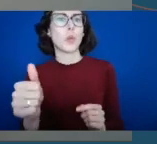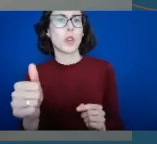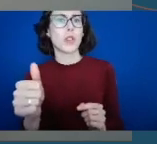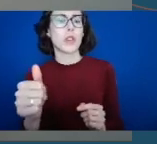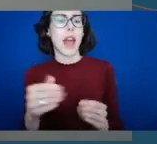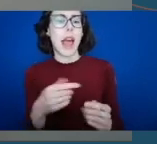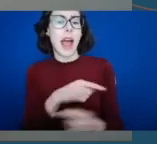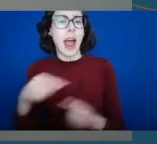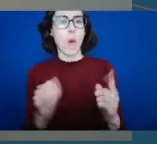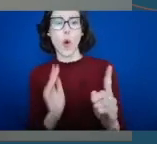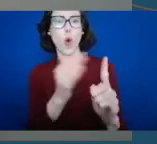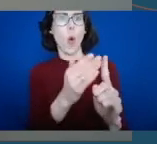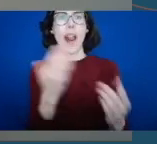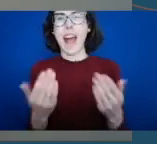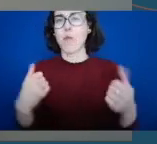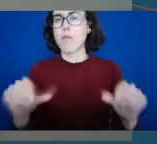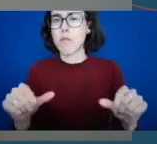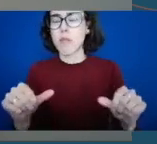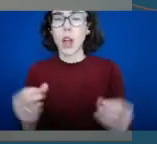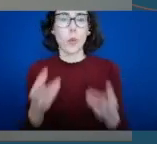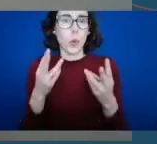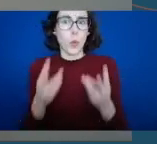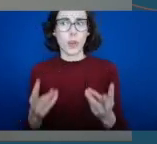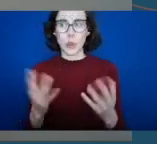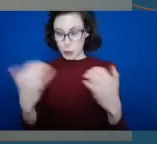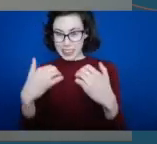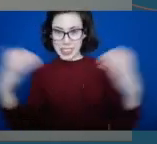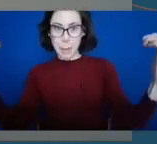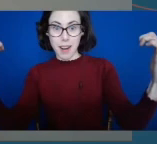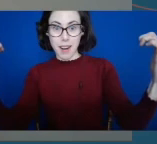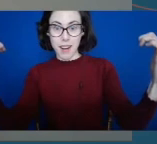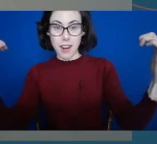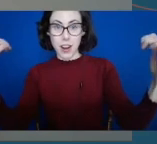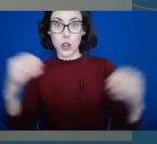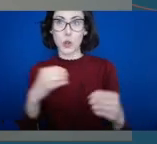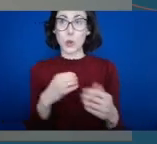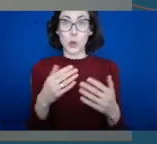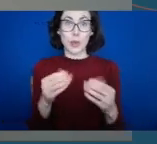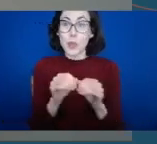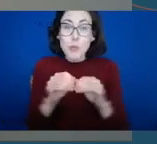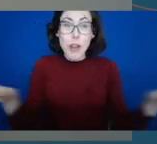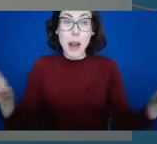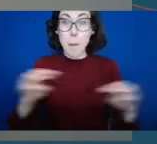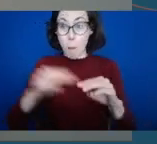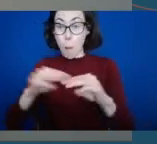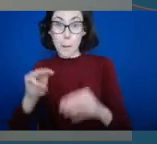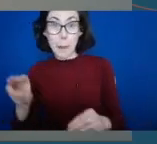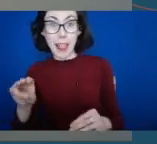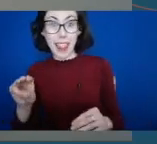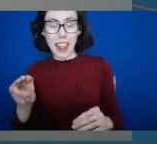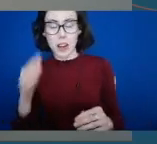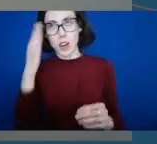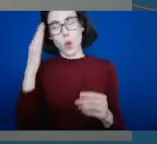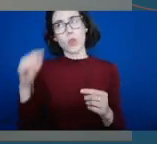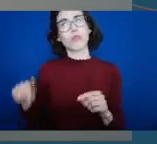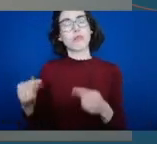that we could bring our national seminar and our end of year event in conjunction with Sport Ireland to the wider audience. While we've had many challenges across